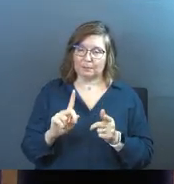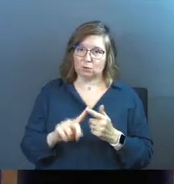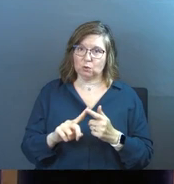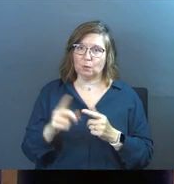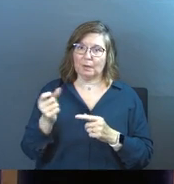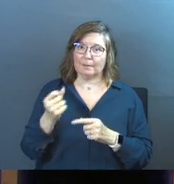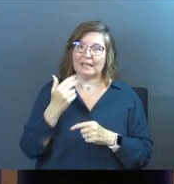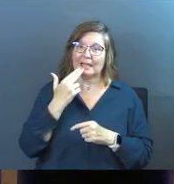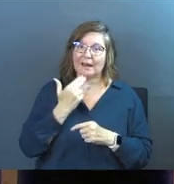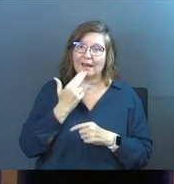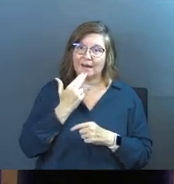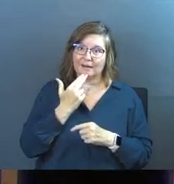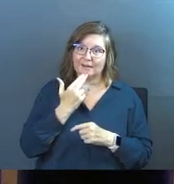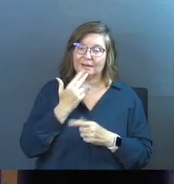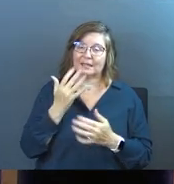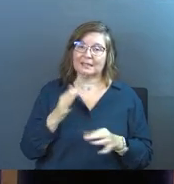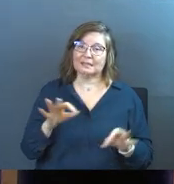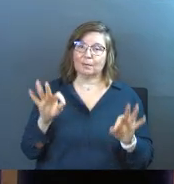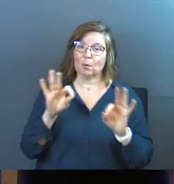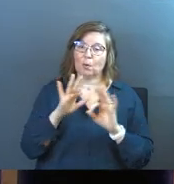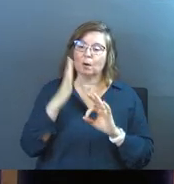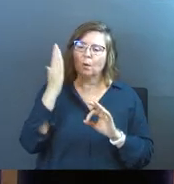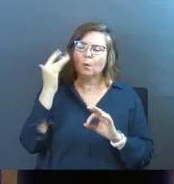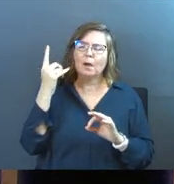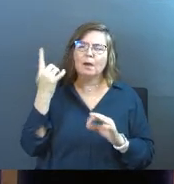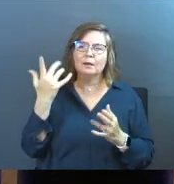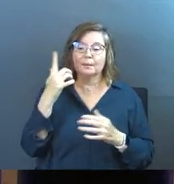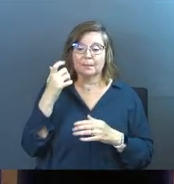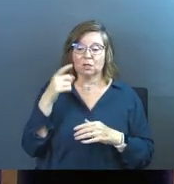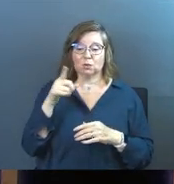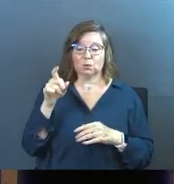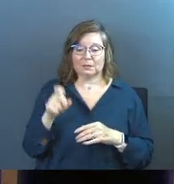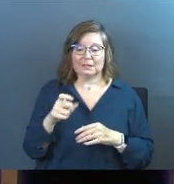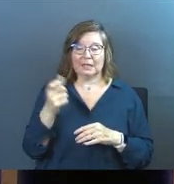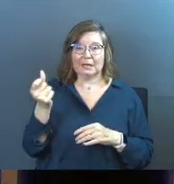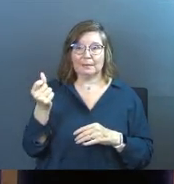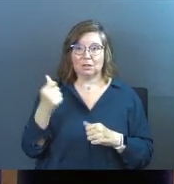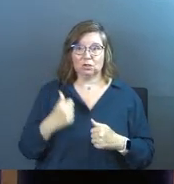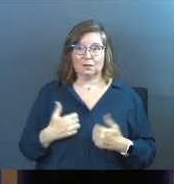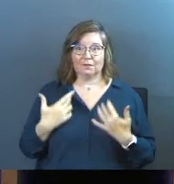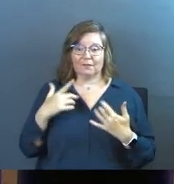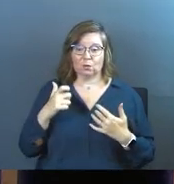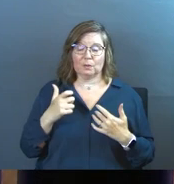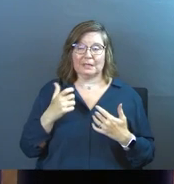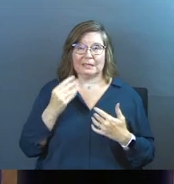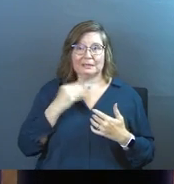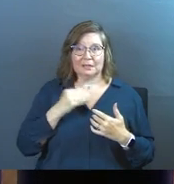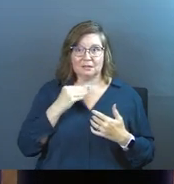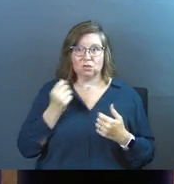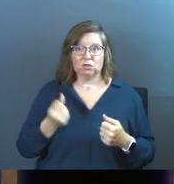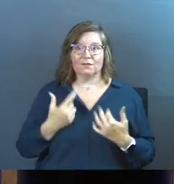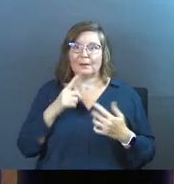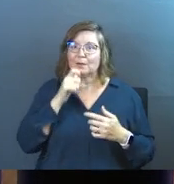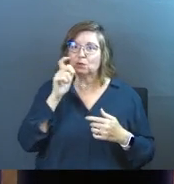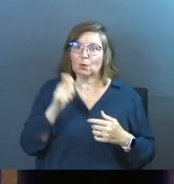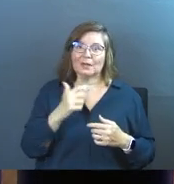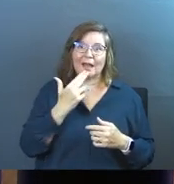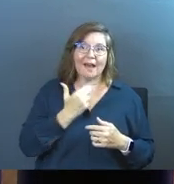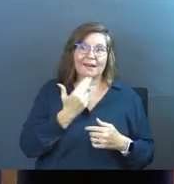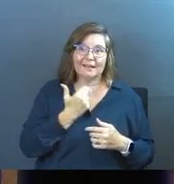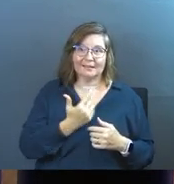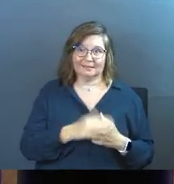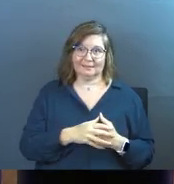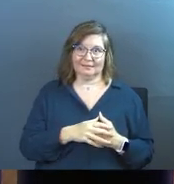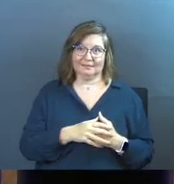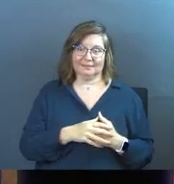And milk and honey is important. Why? Because you need milk to survive. You need sustenance to survive, but you don't need